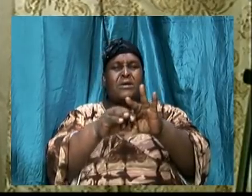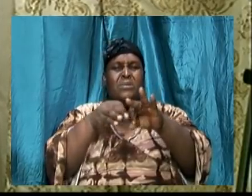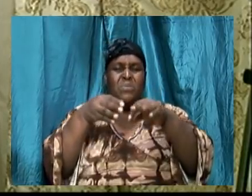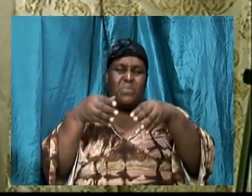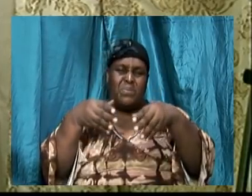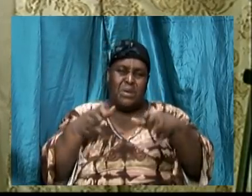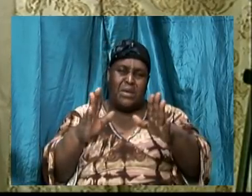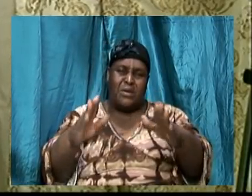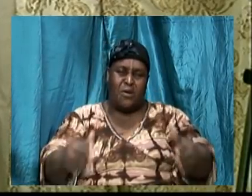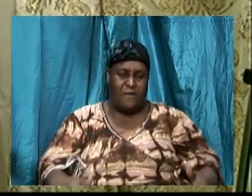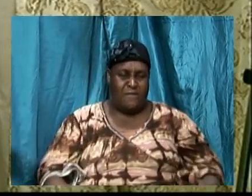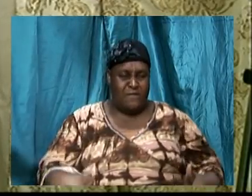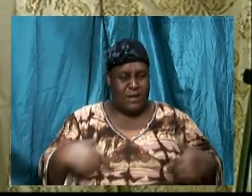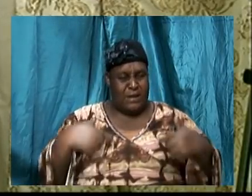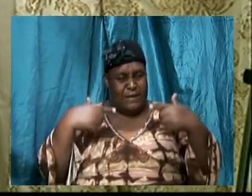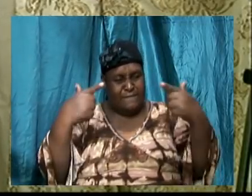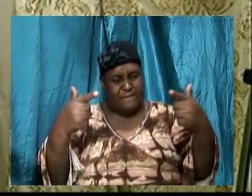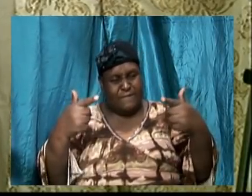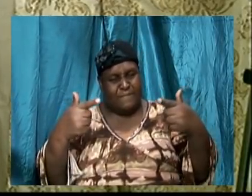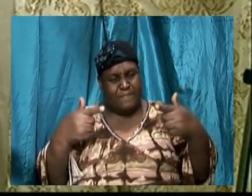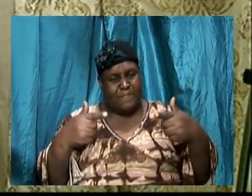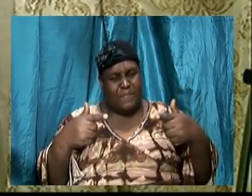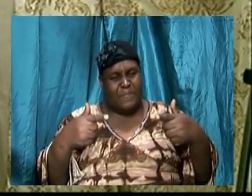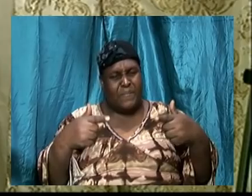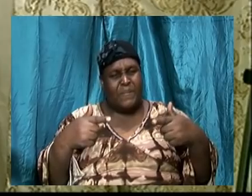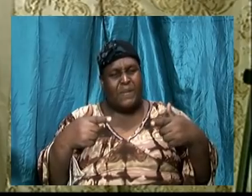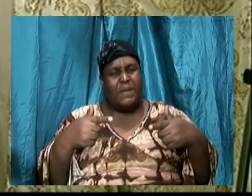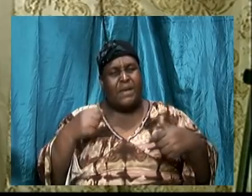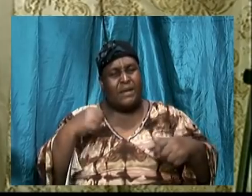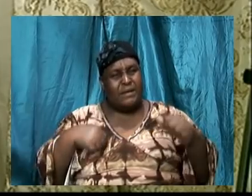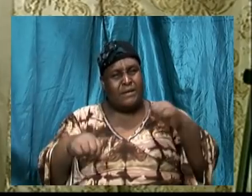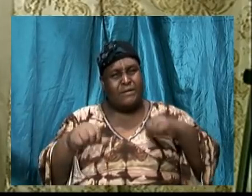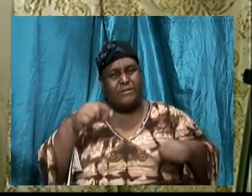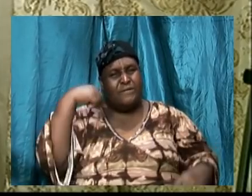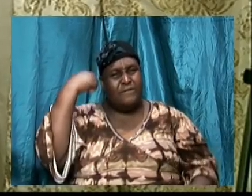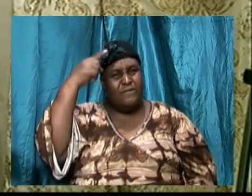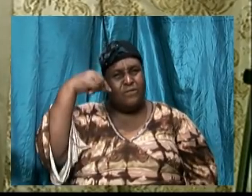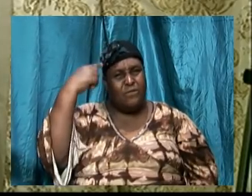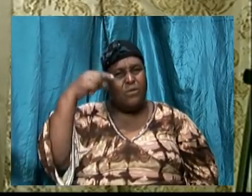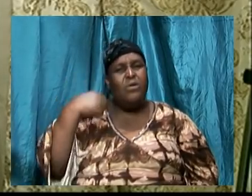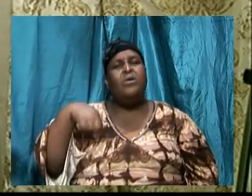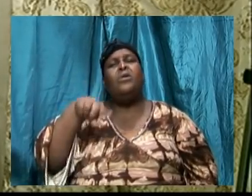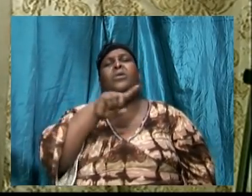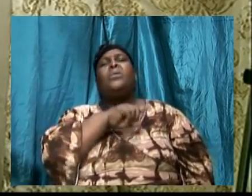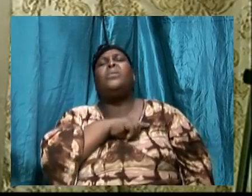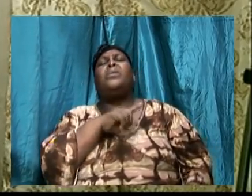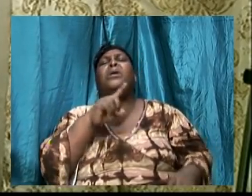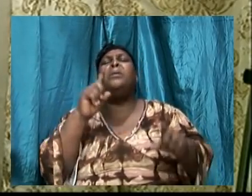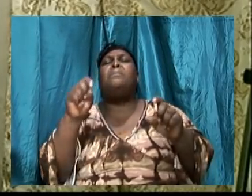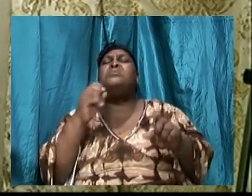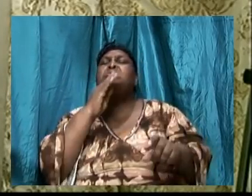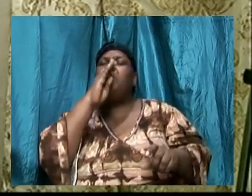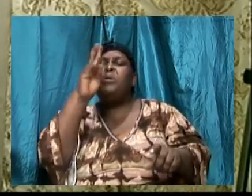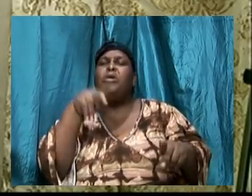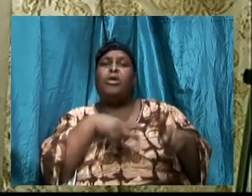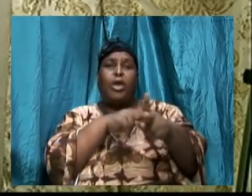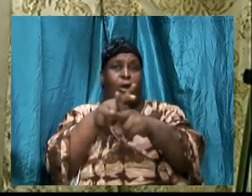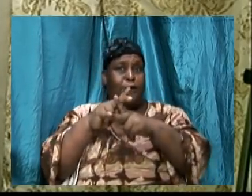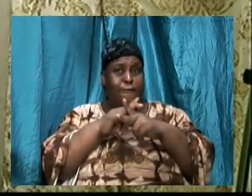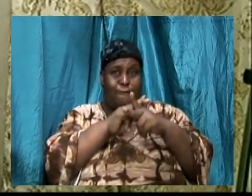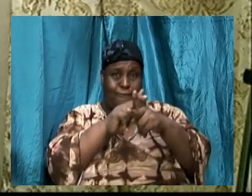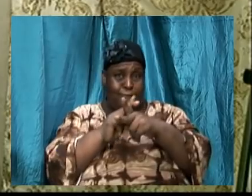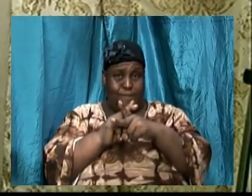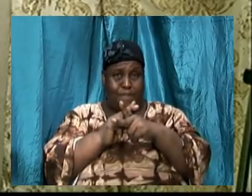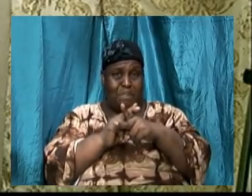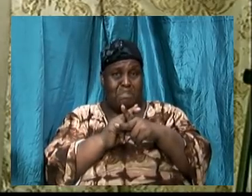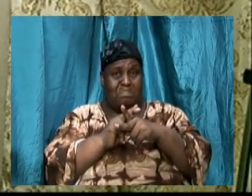fools do. And we must be careful whilst God might save fools. He doesn't keep them.